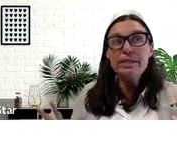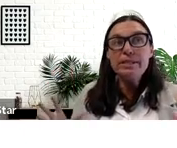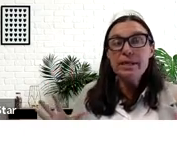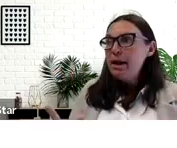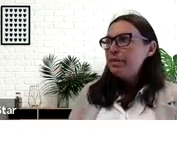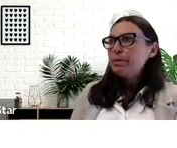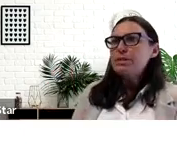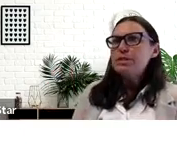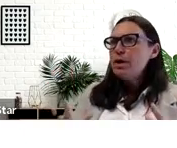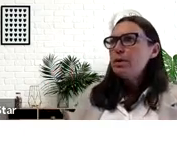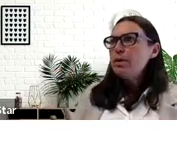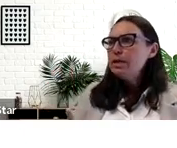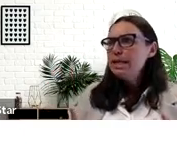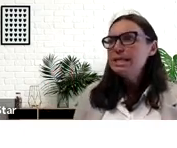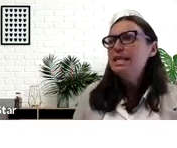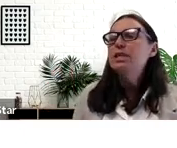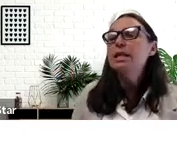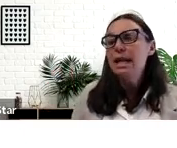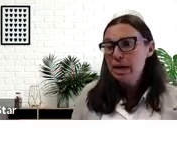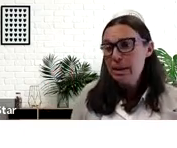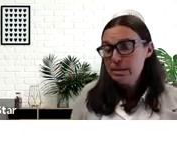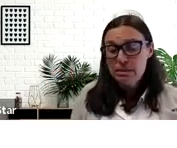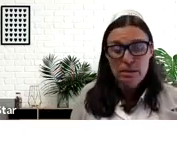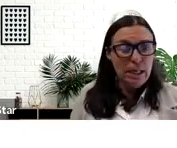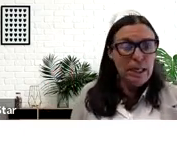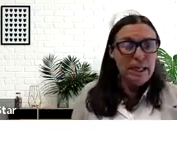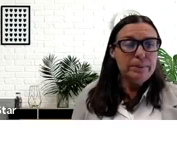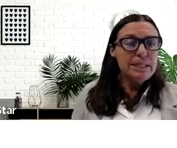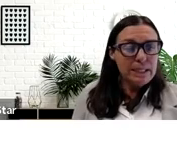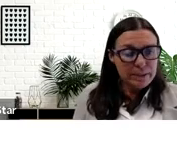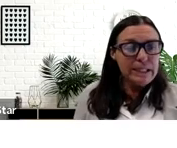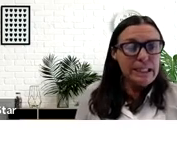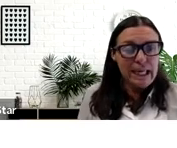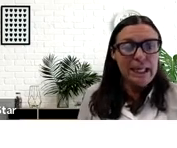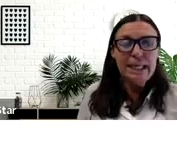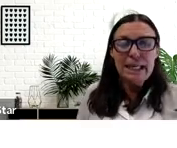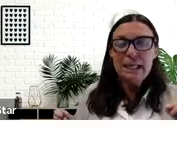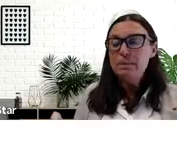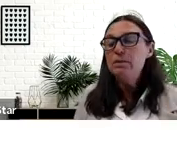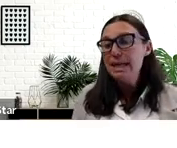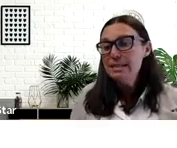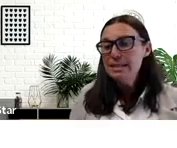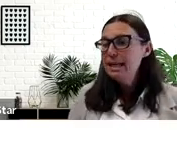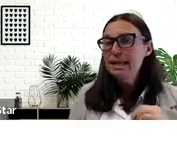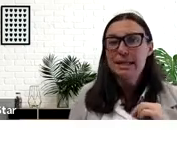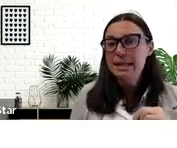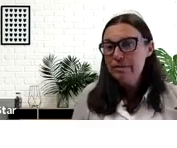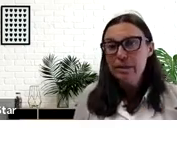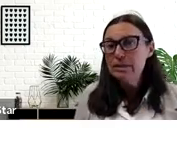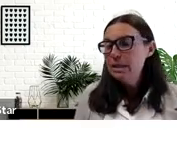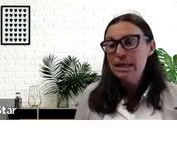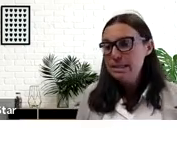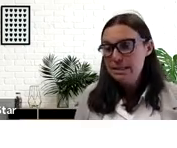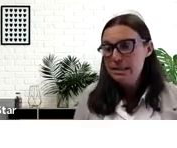referenced. There was no indication that it ever happened. It was literally like it had been erased, and it had